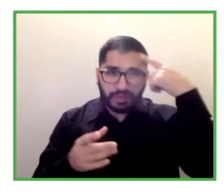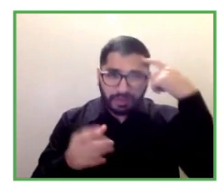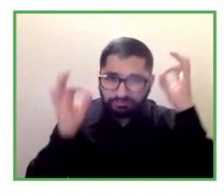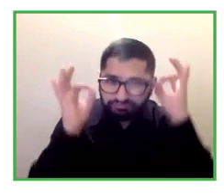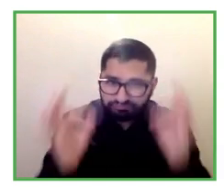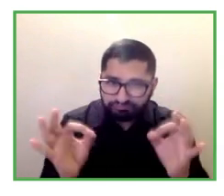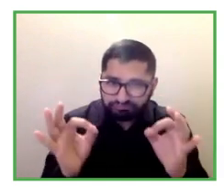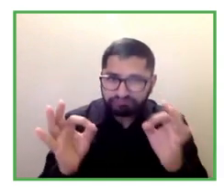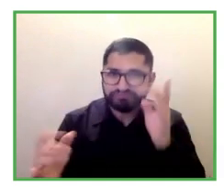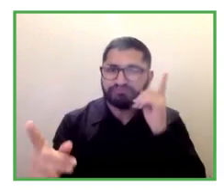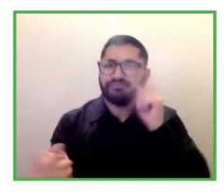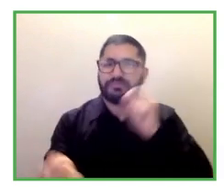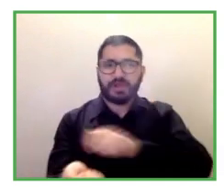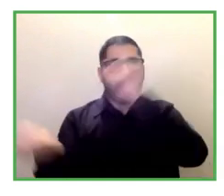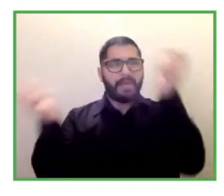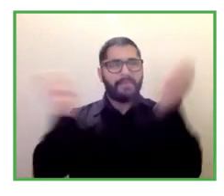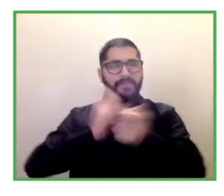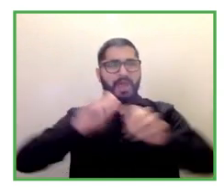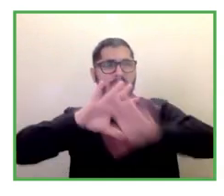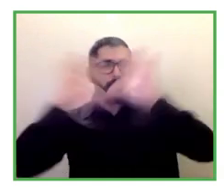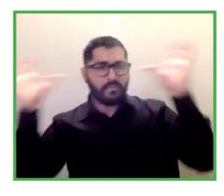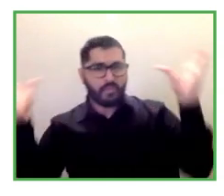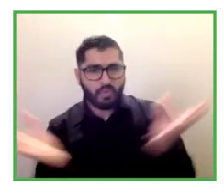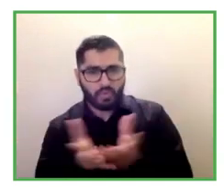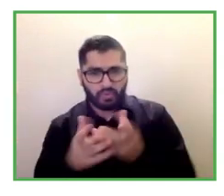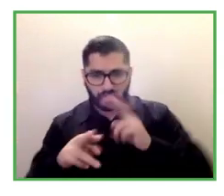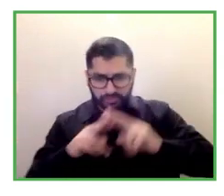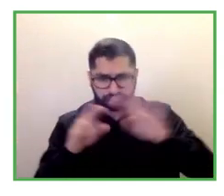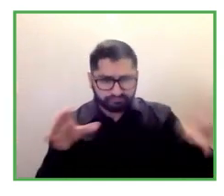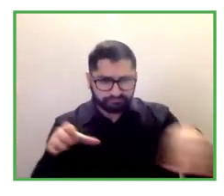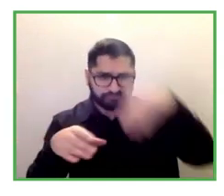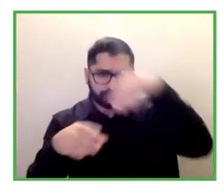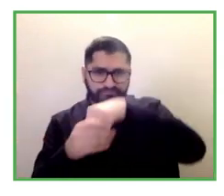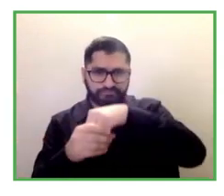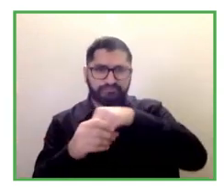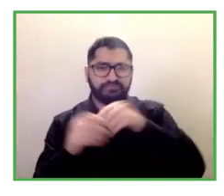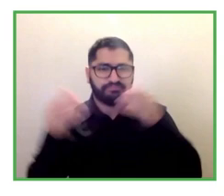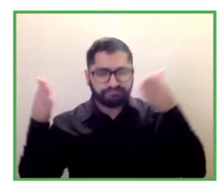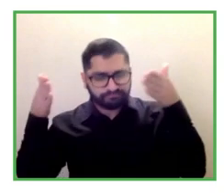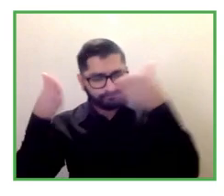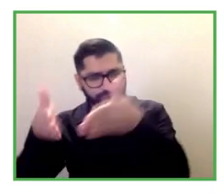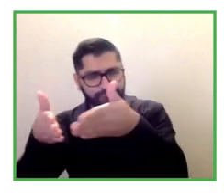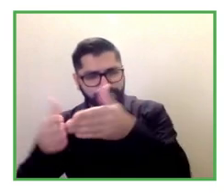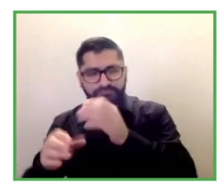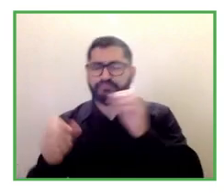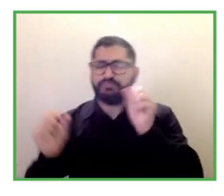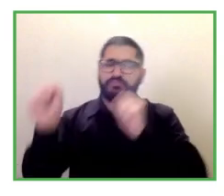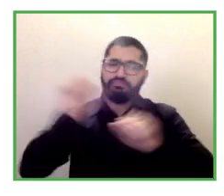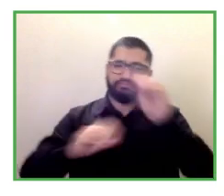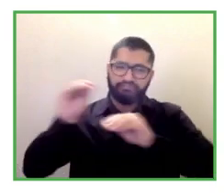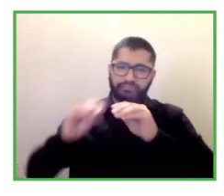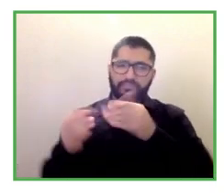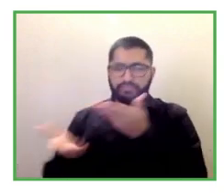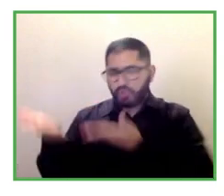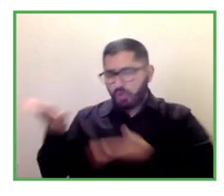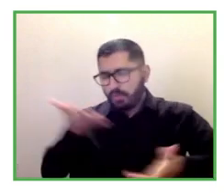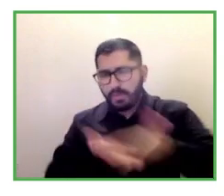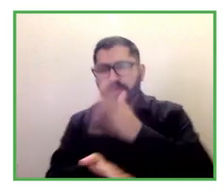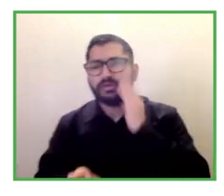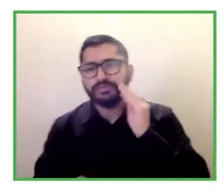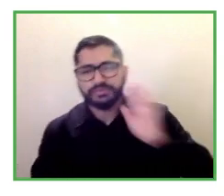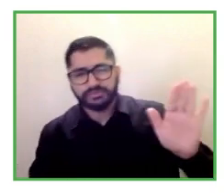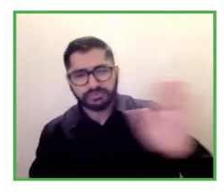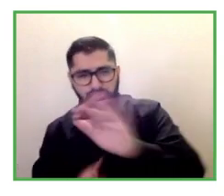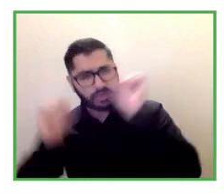can become much better when we share information when we learn from each other and uh you know as we said